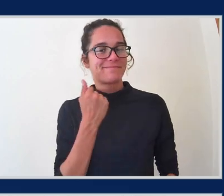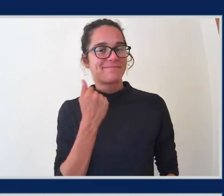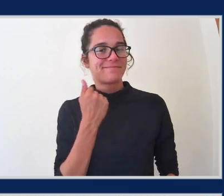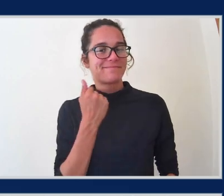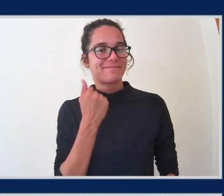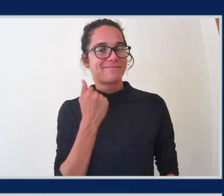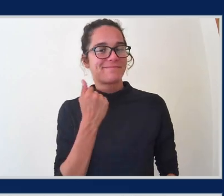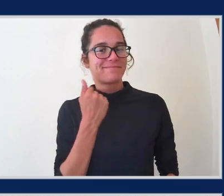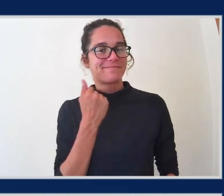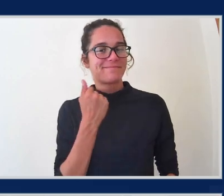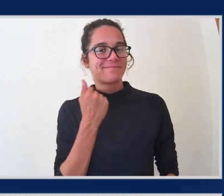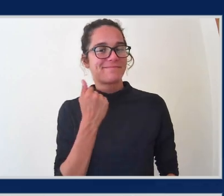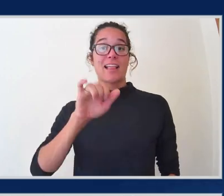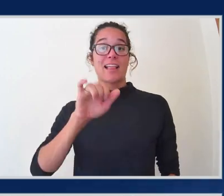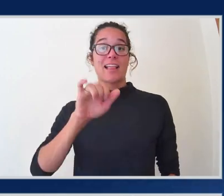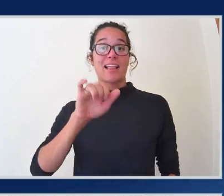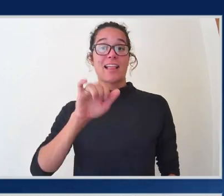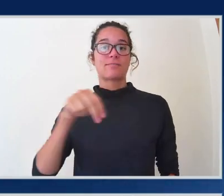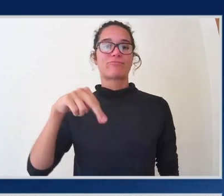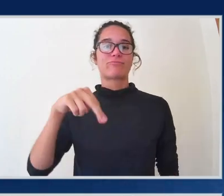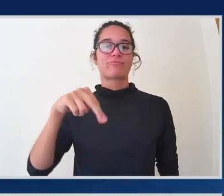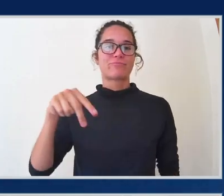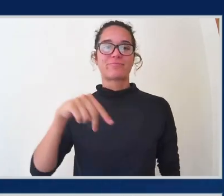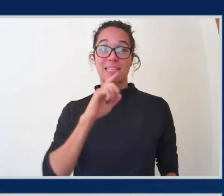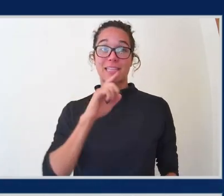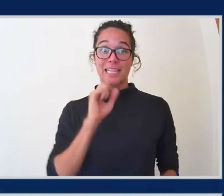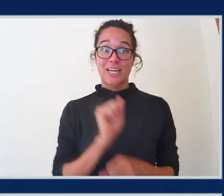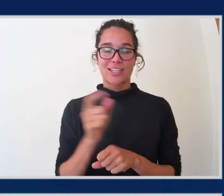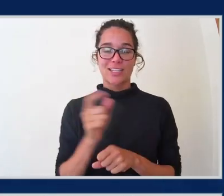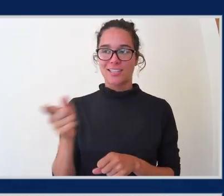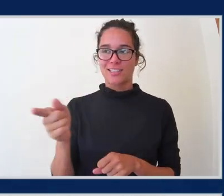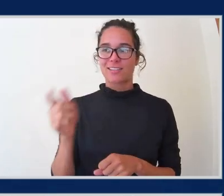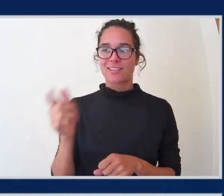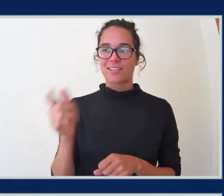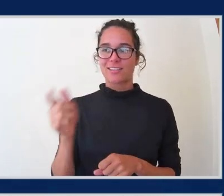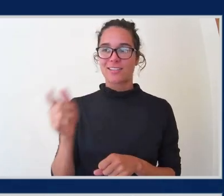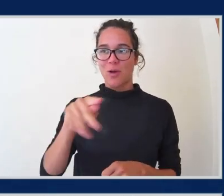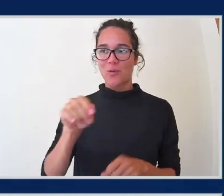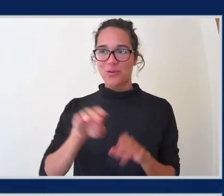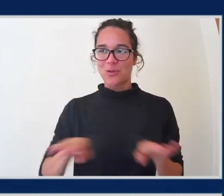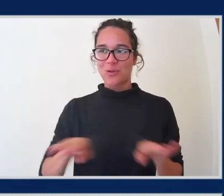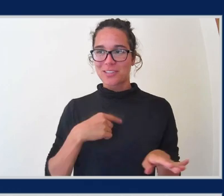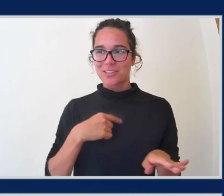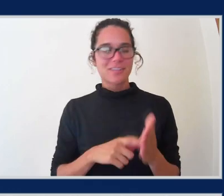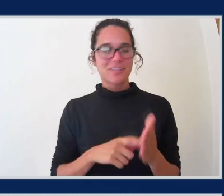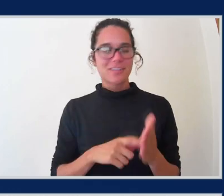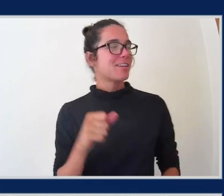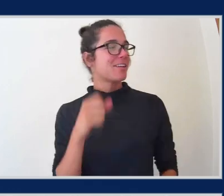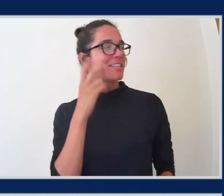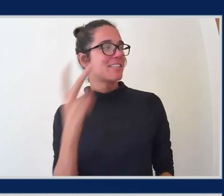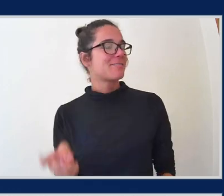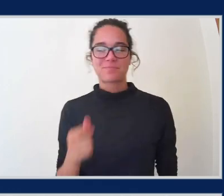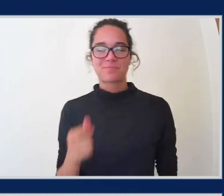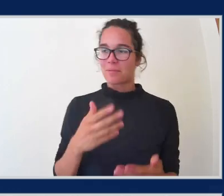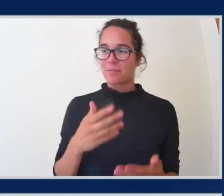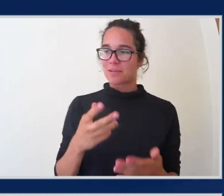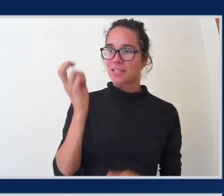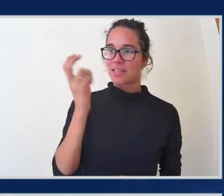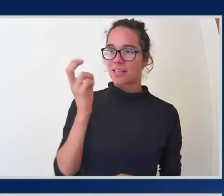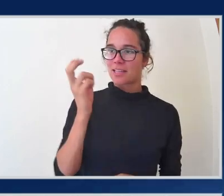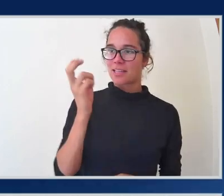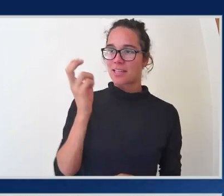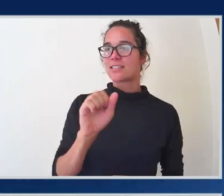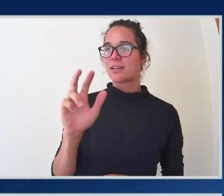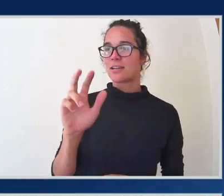expo floor. Oh yeah, I see that. Yeah, he's probably trying to steal our S3 bucket bits. No, no, get out of here, alien. By the way, that's Jeff Lombardo,